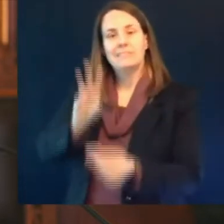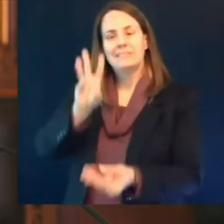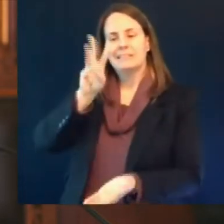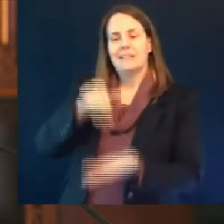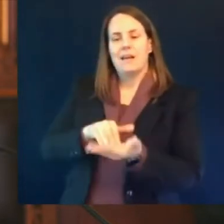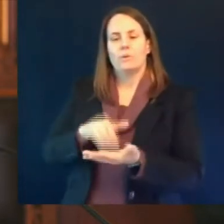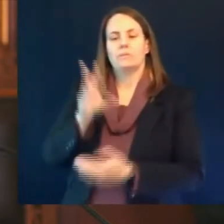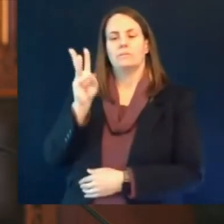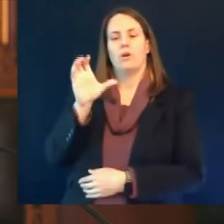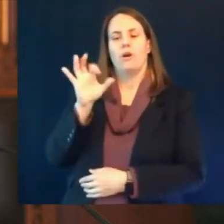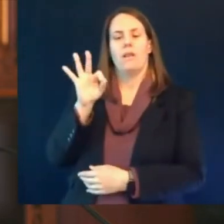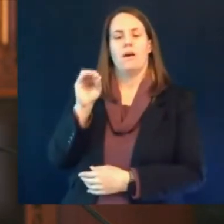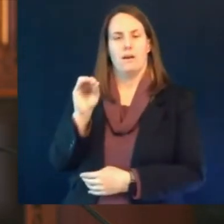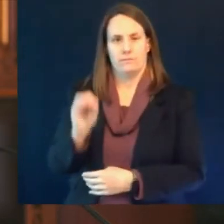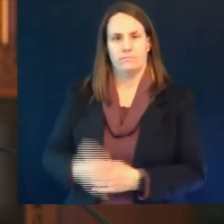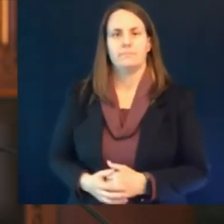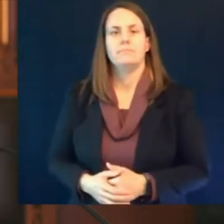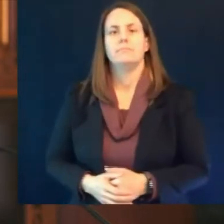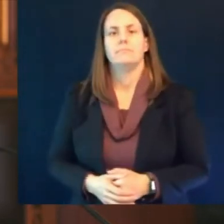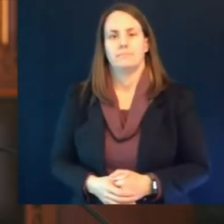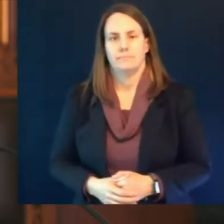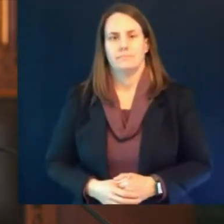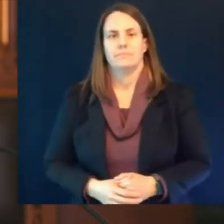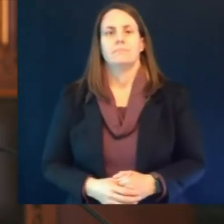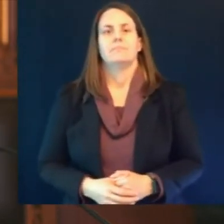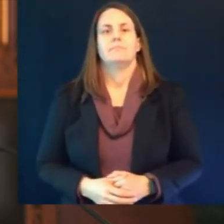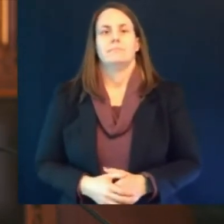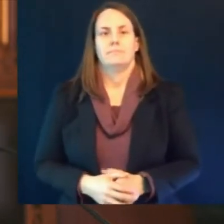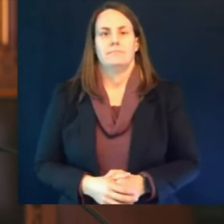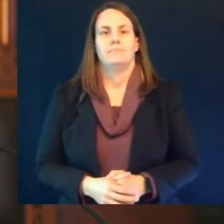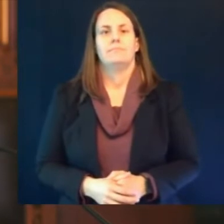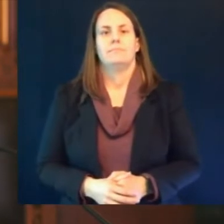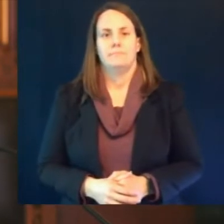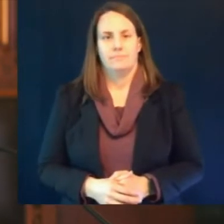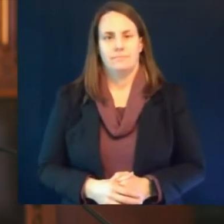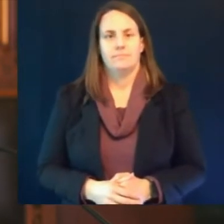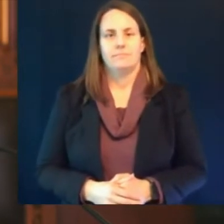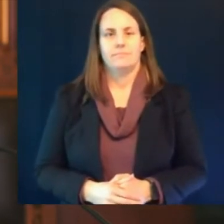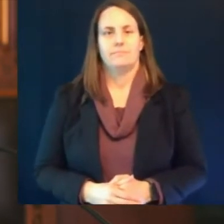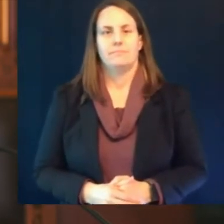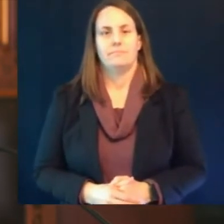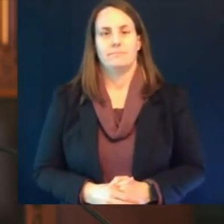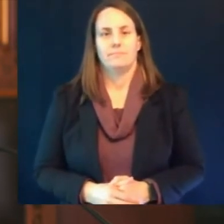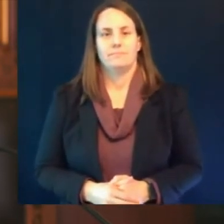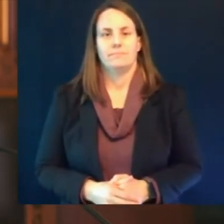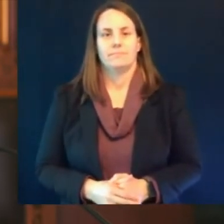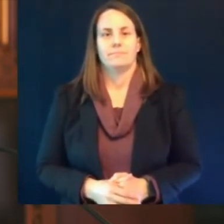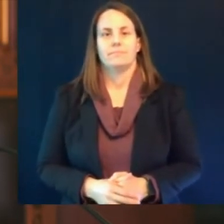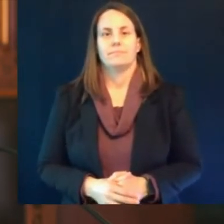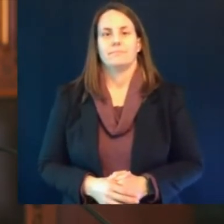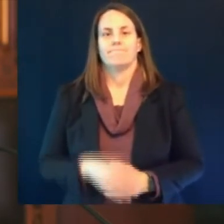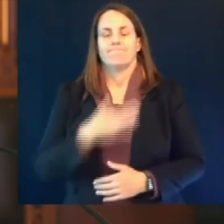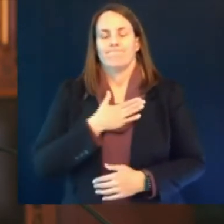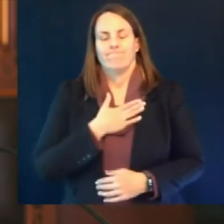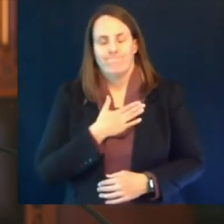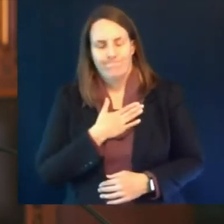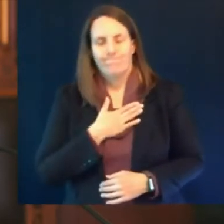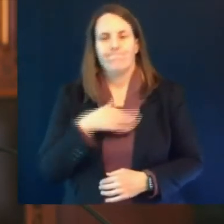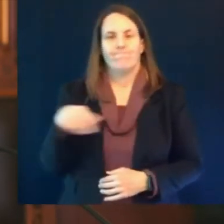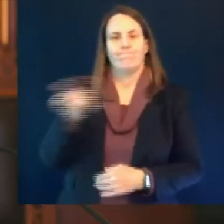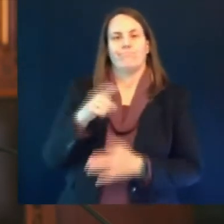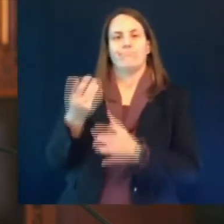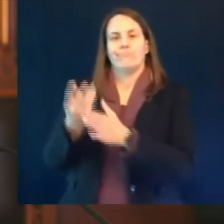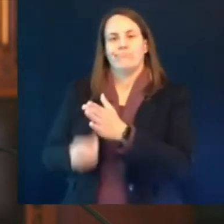to 6 690. our hearts go out to their family and friends and we